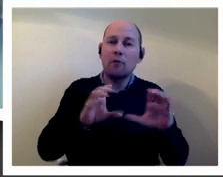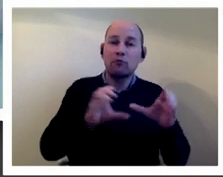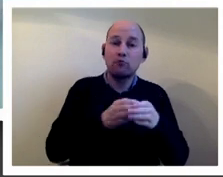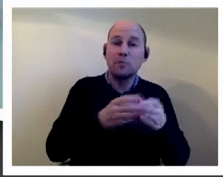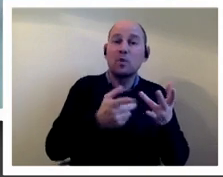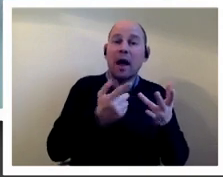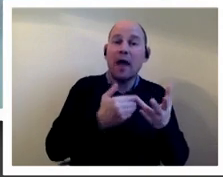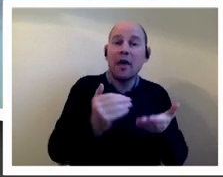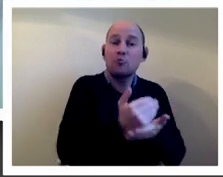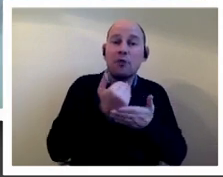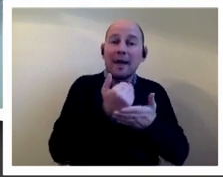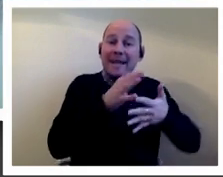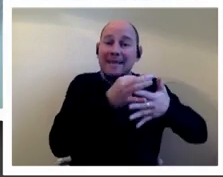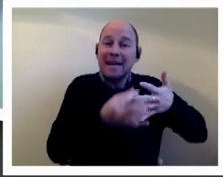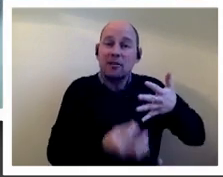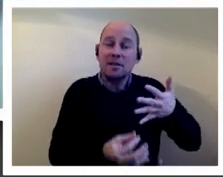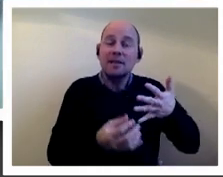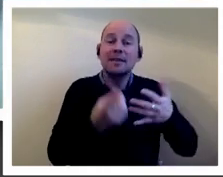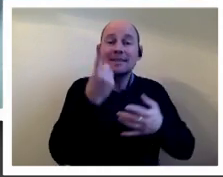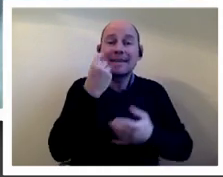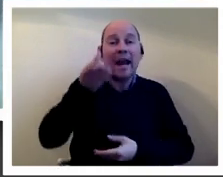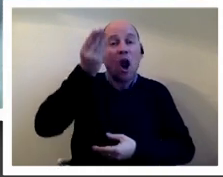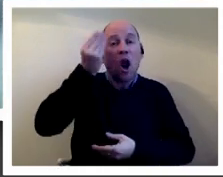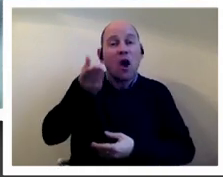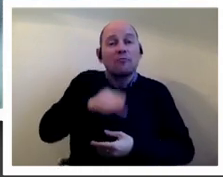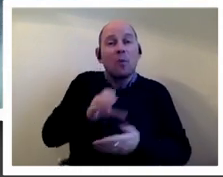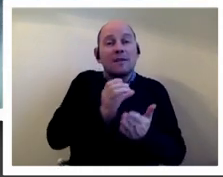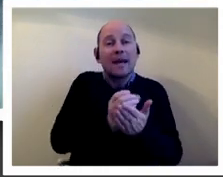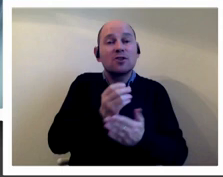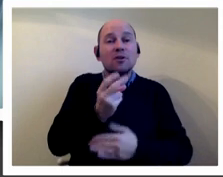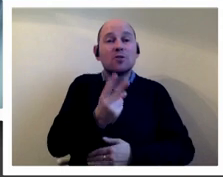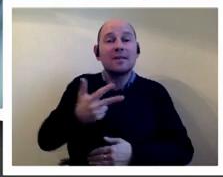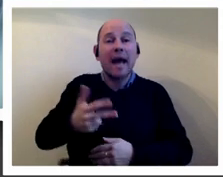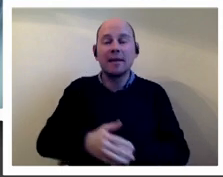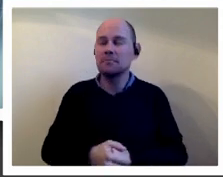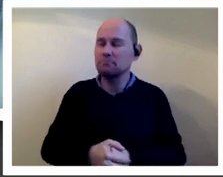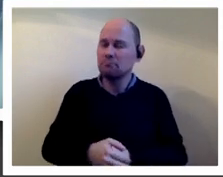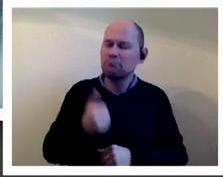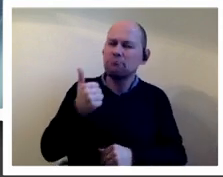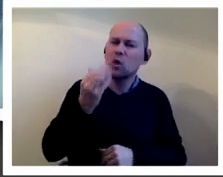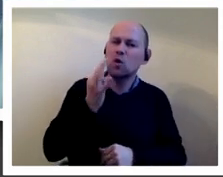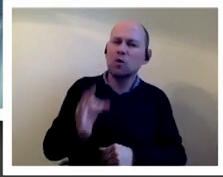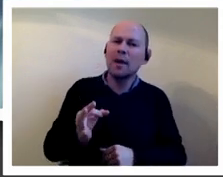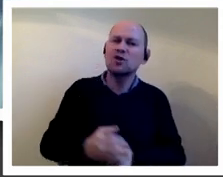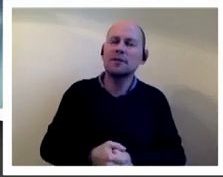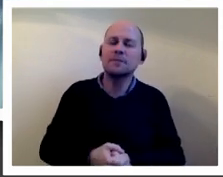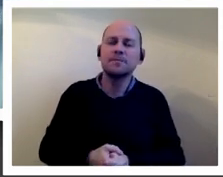have to learn from the story of section 28 if anything that's a really good question yes um